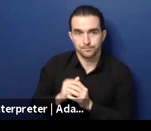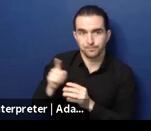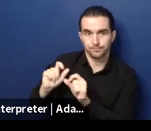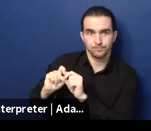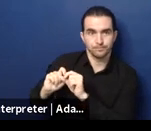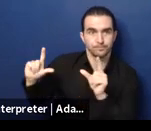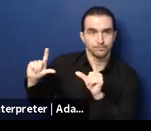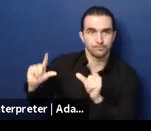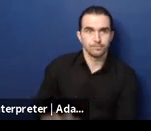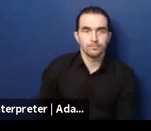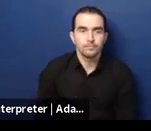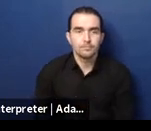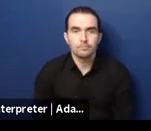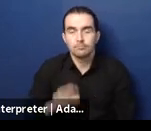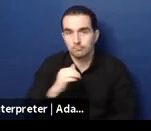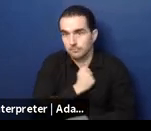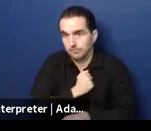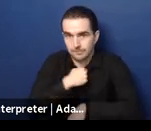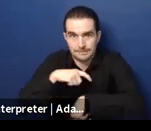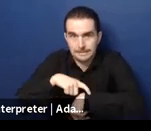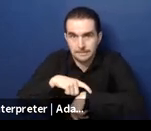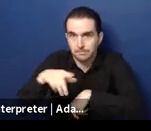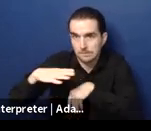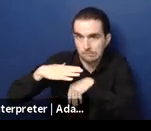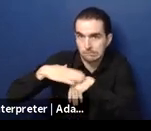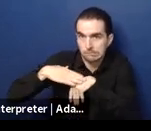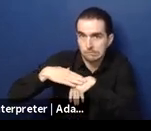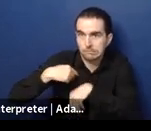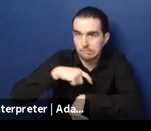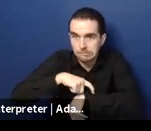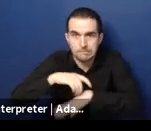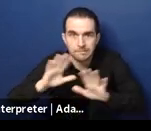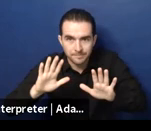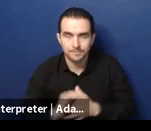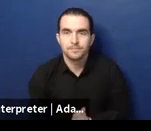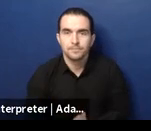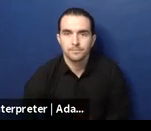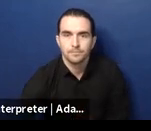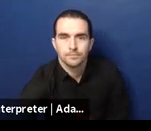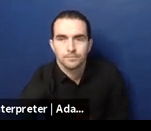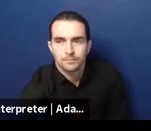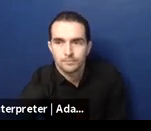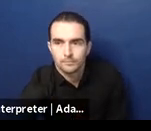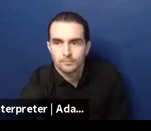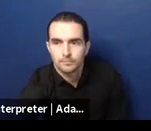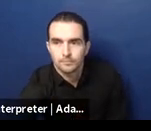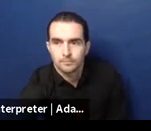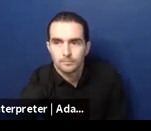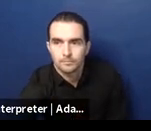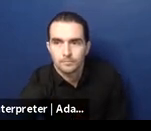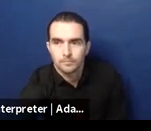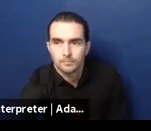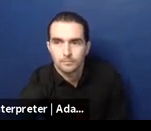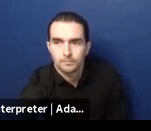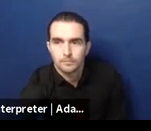support services can be introduced as a part of sectoral reforms, but coordination is a big